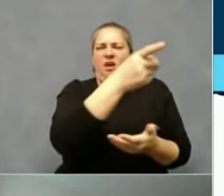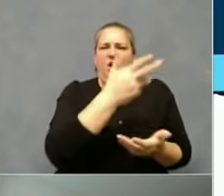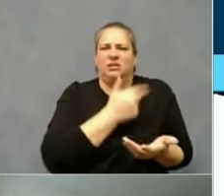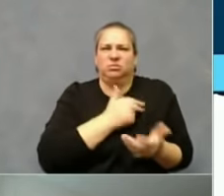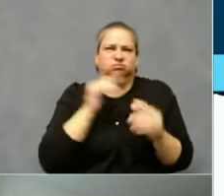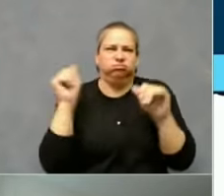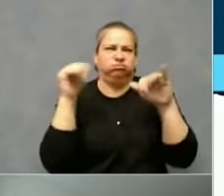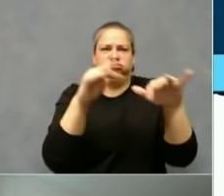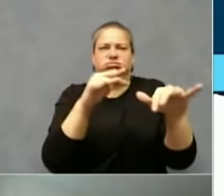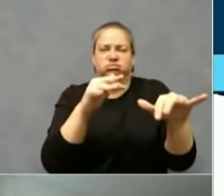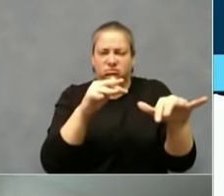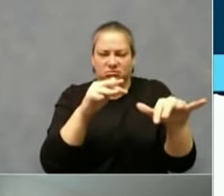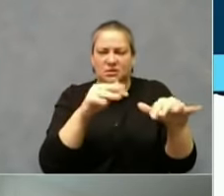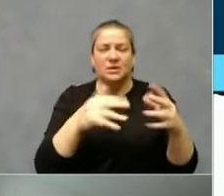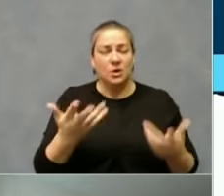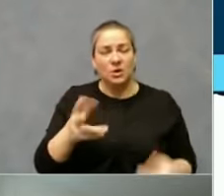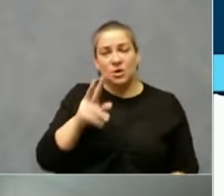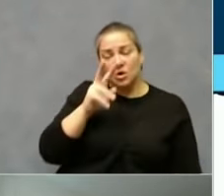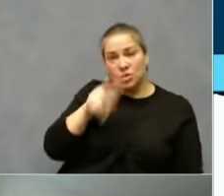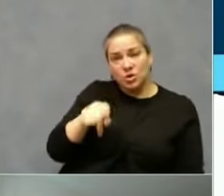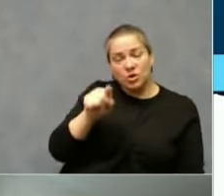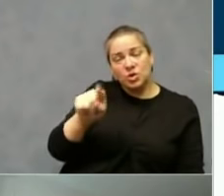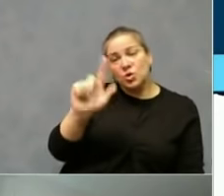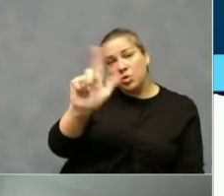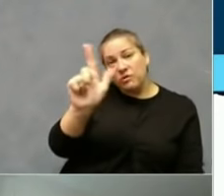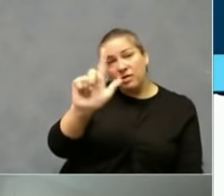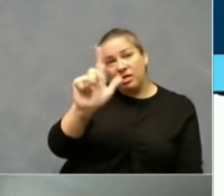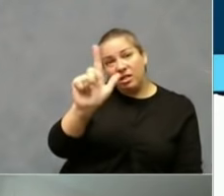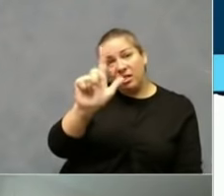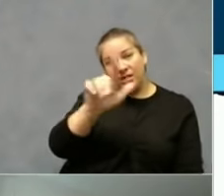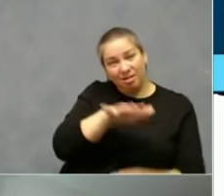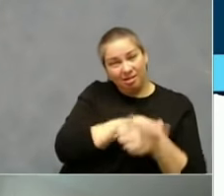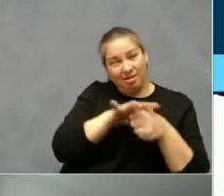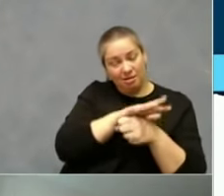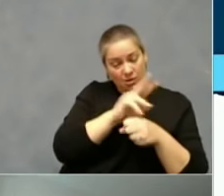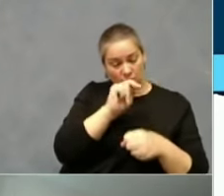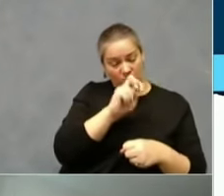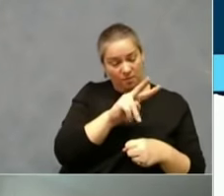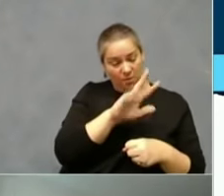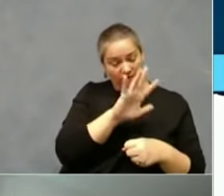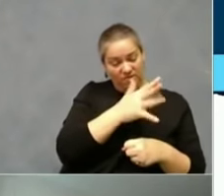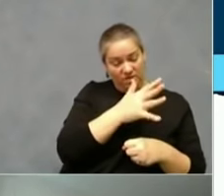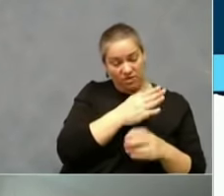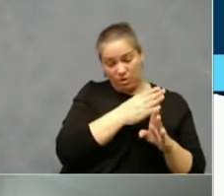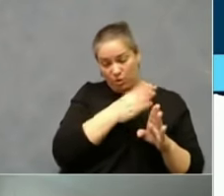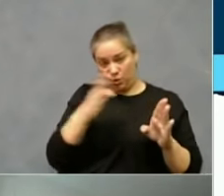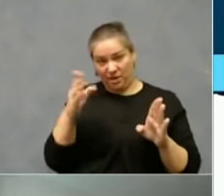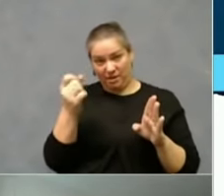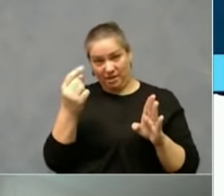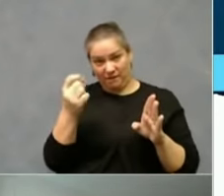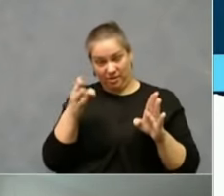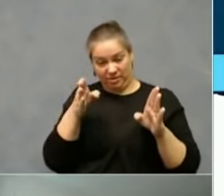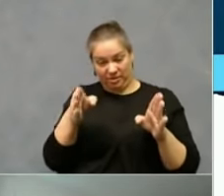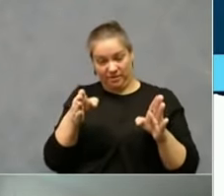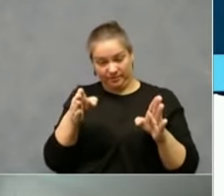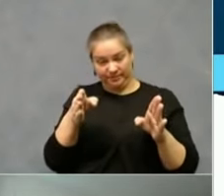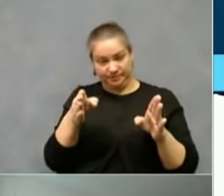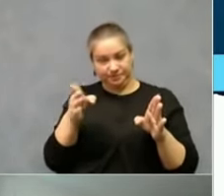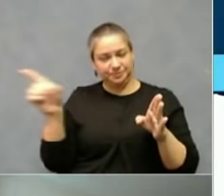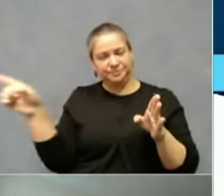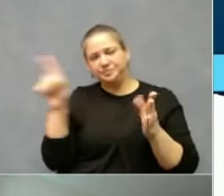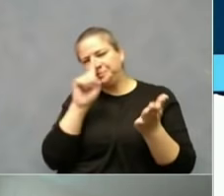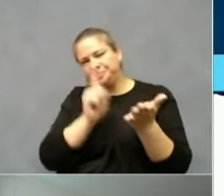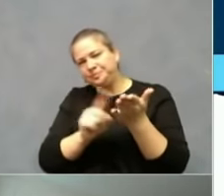observed in the Louisville area from November 5th through November 11th mask use. So they actually had